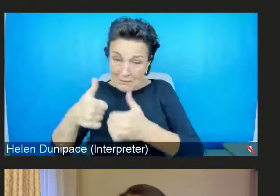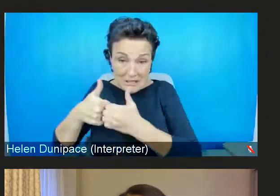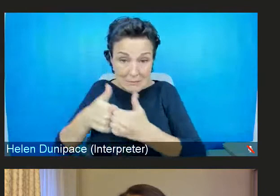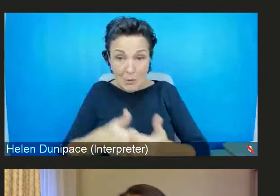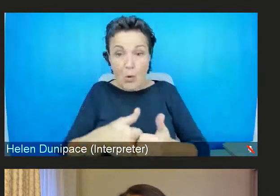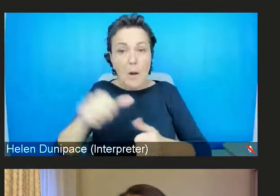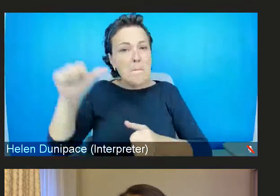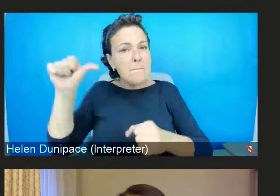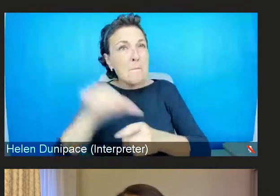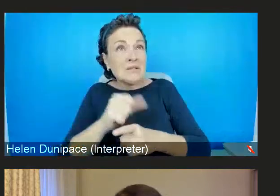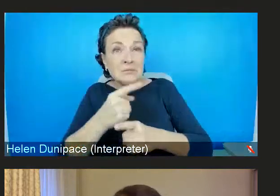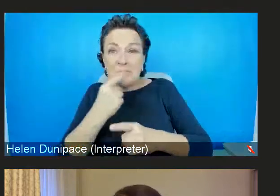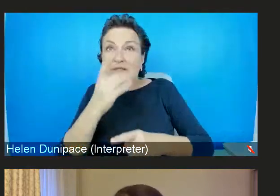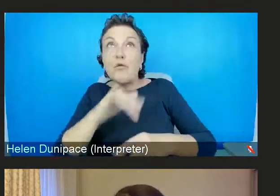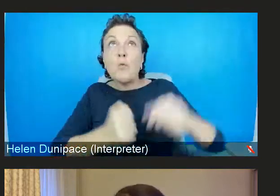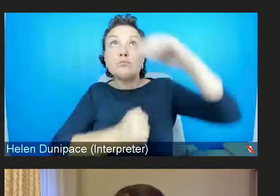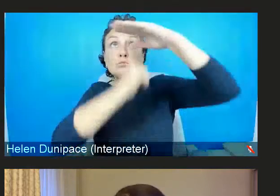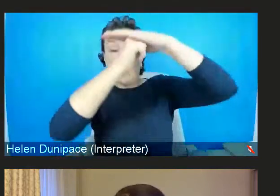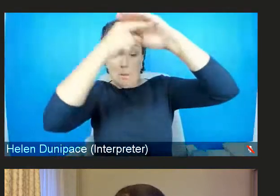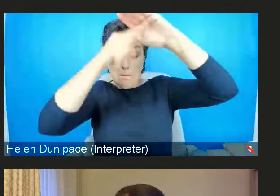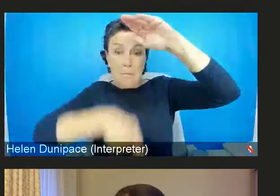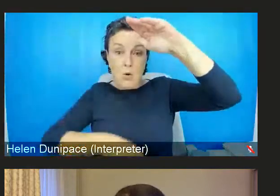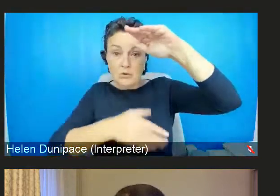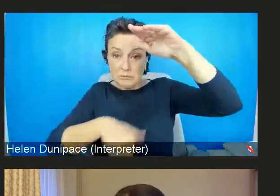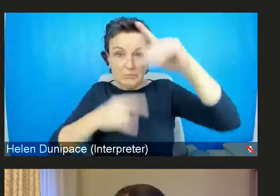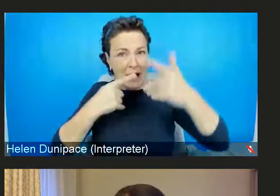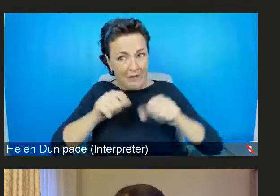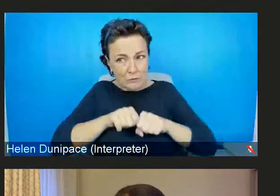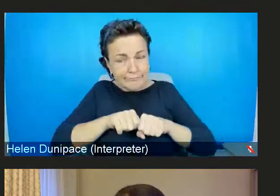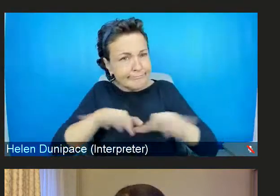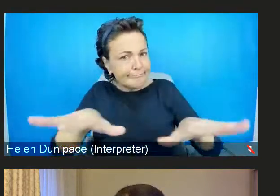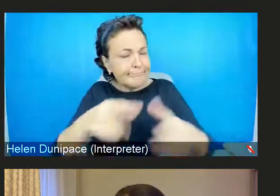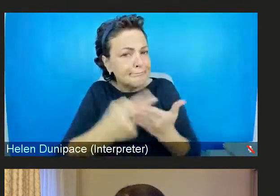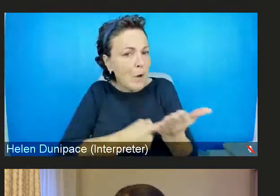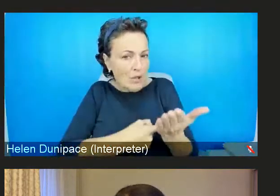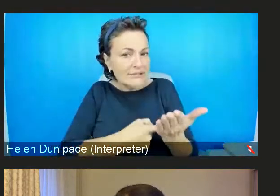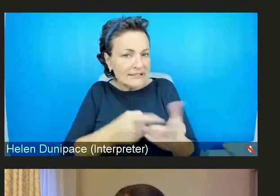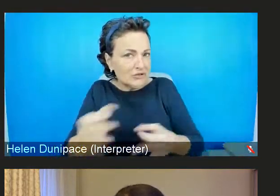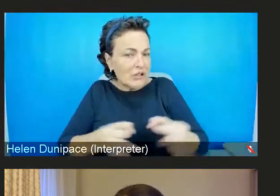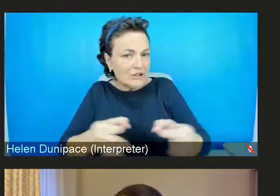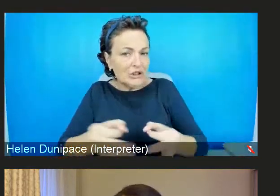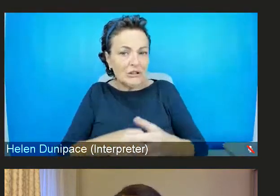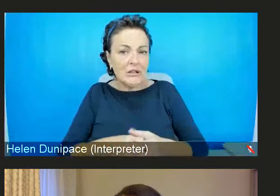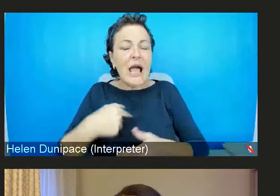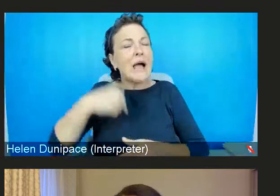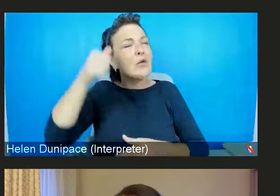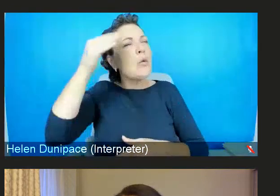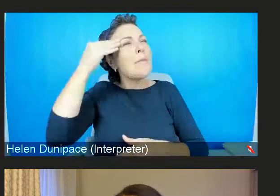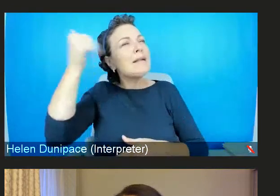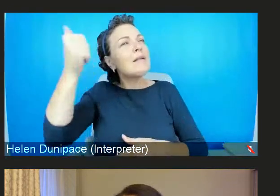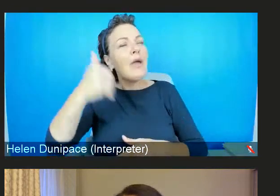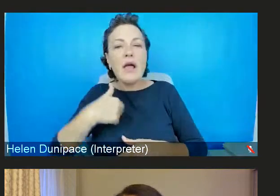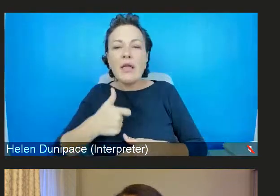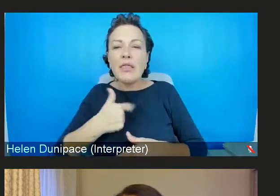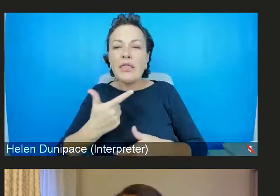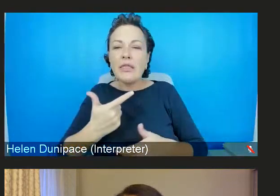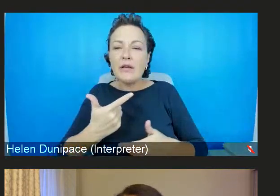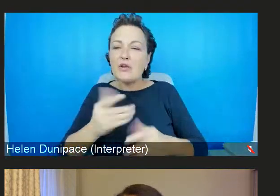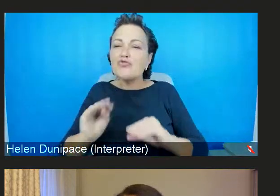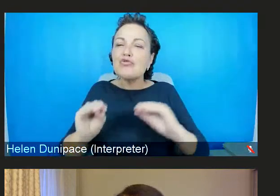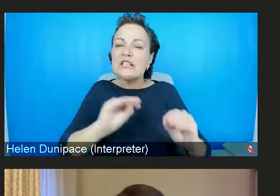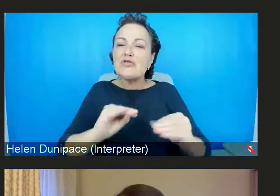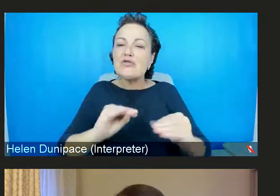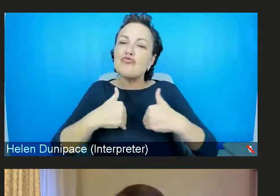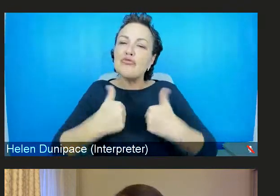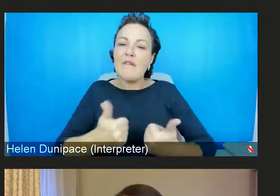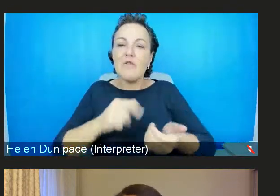that might mean and in what ways. And I know that the mental health and transitional recovery plan that the Scottish government has